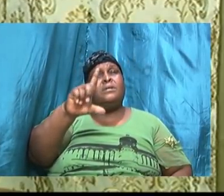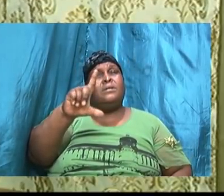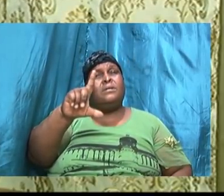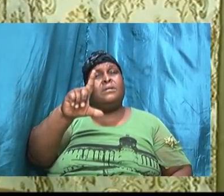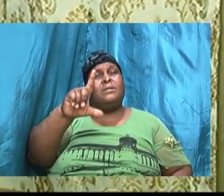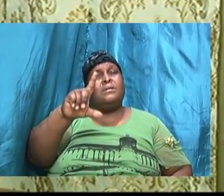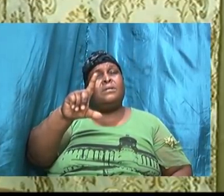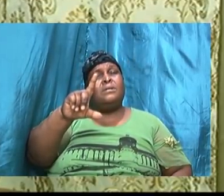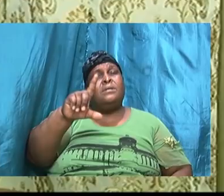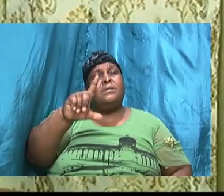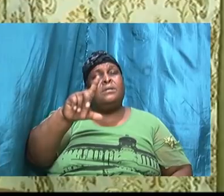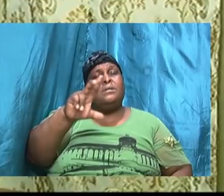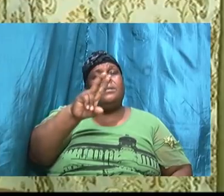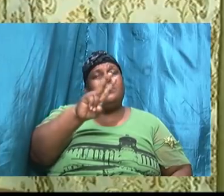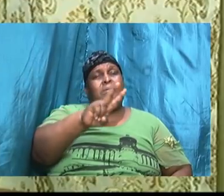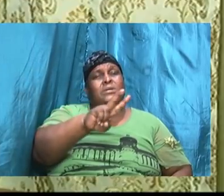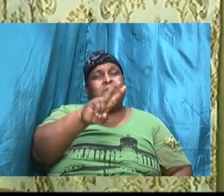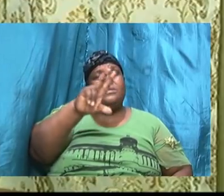1 to 3